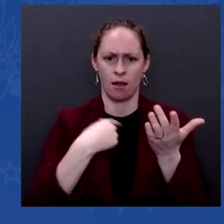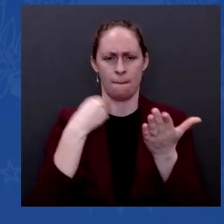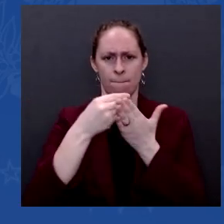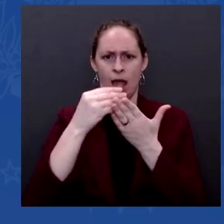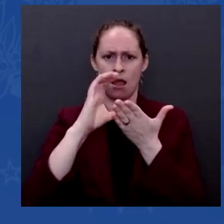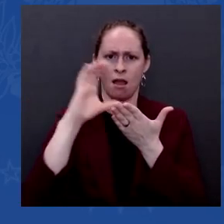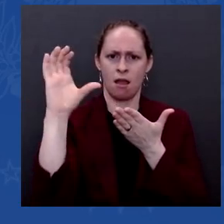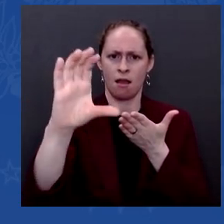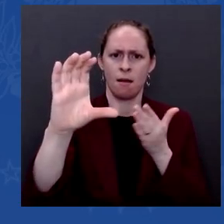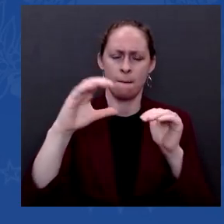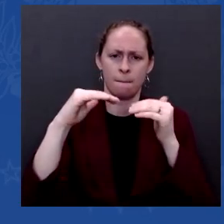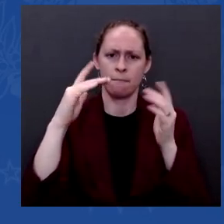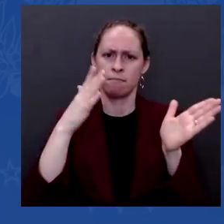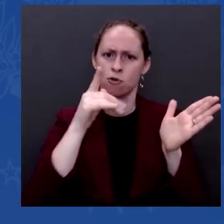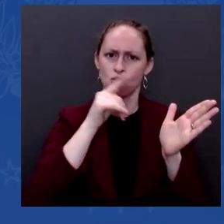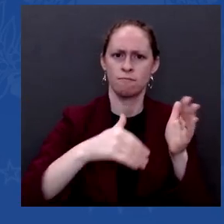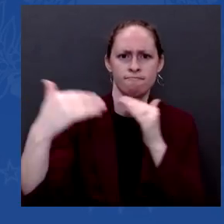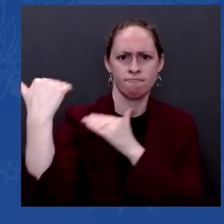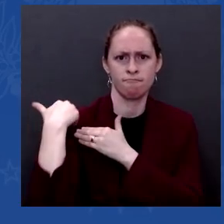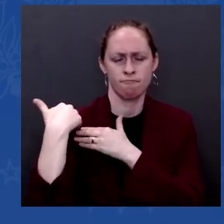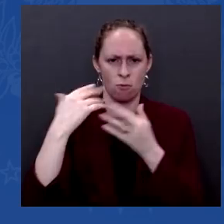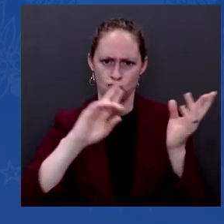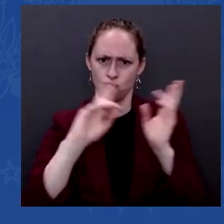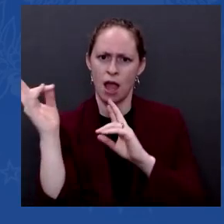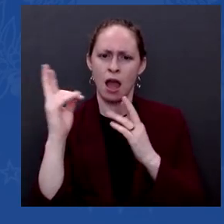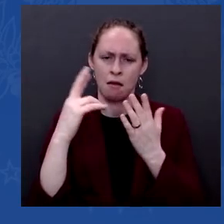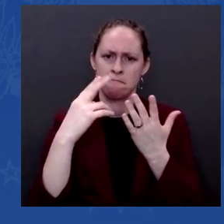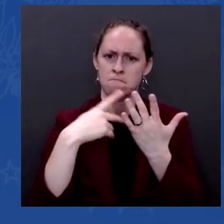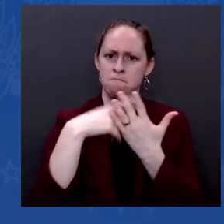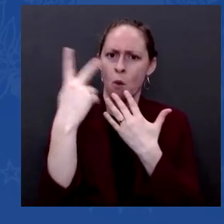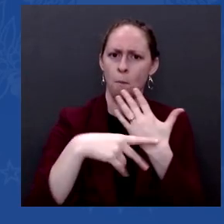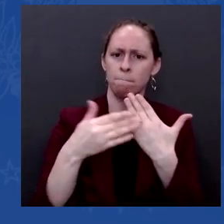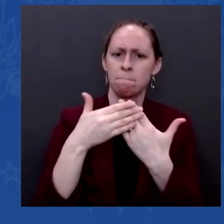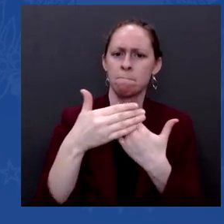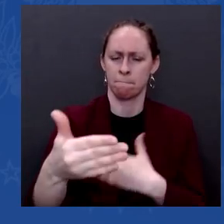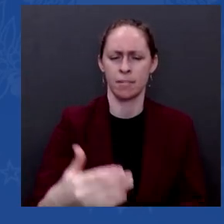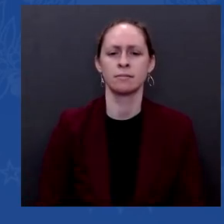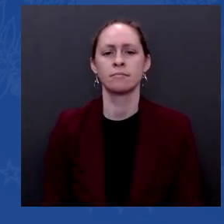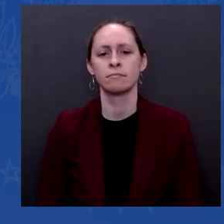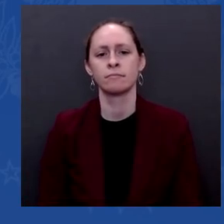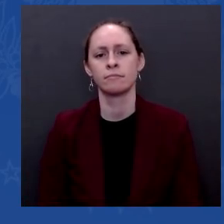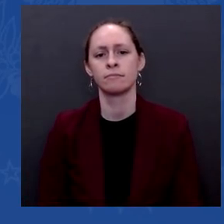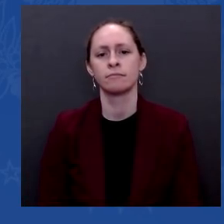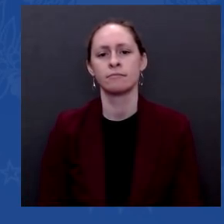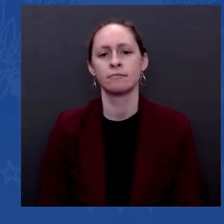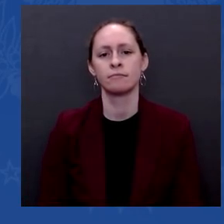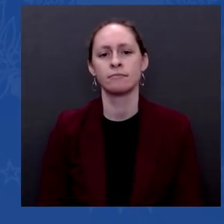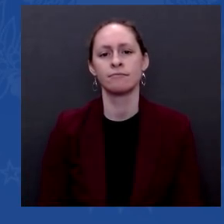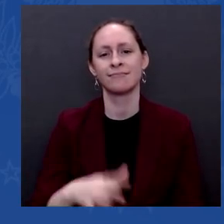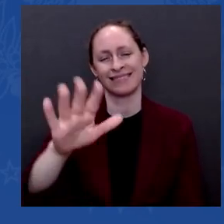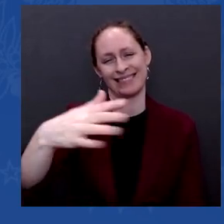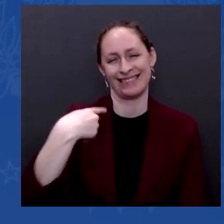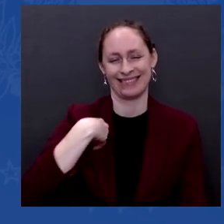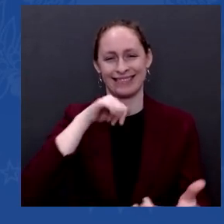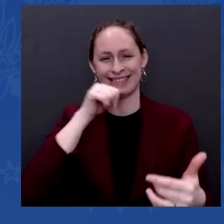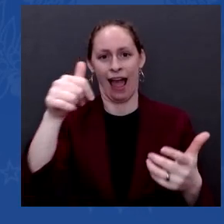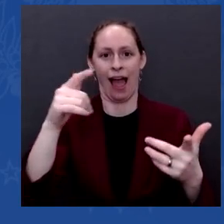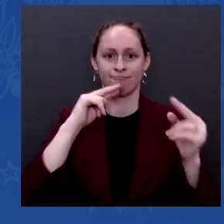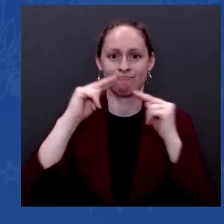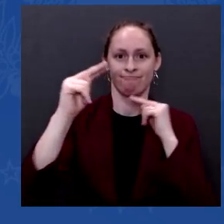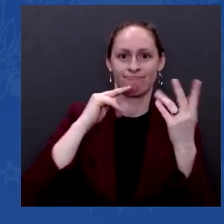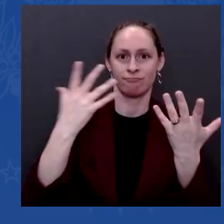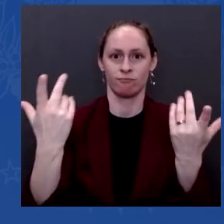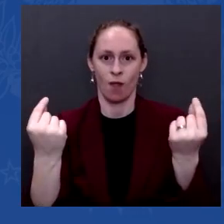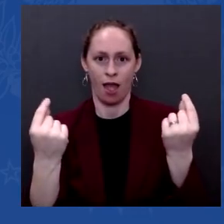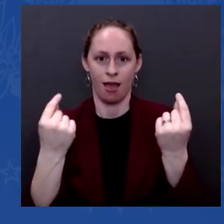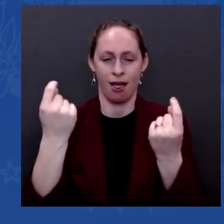think there is — I'm not going to — I'm not going to negotiate against myself as to what should and shouldn't be in it, but I think we can break the